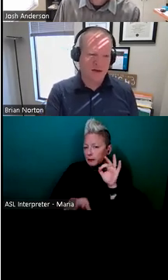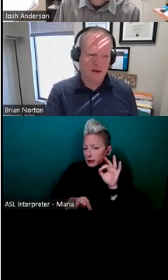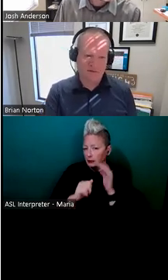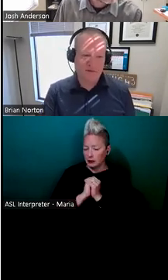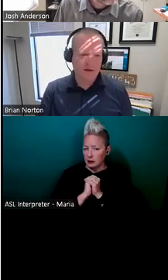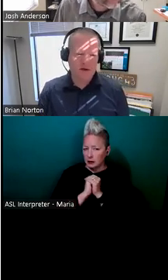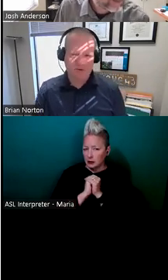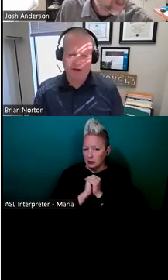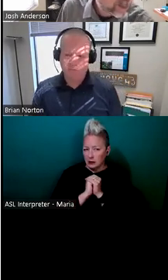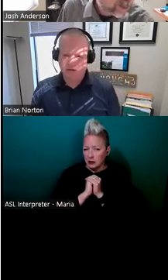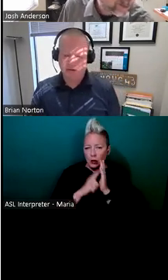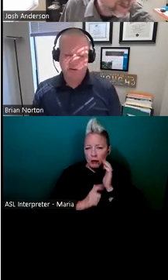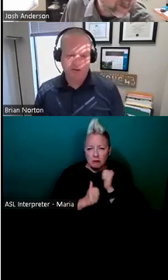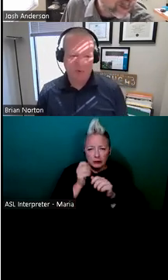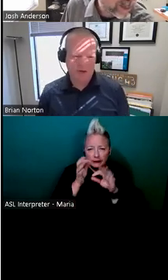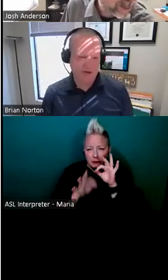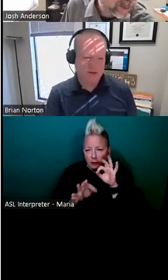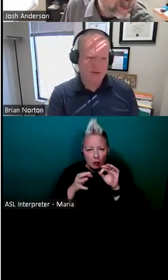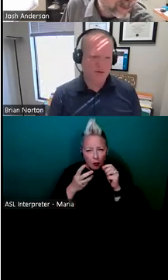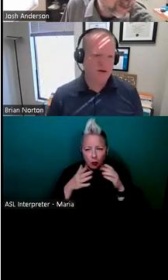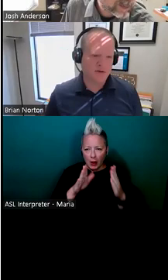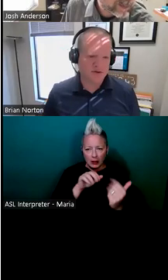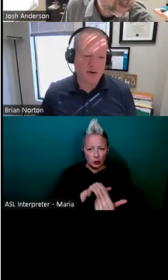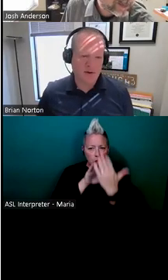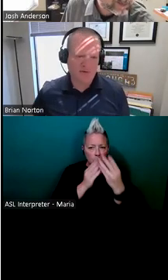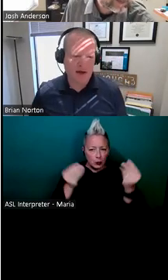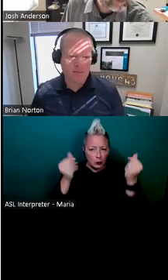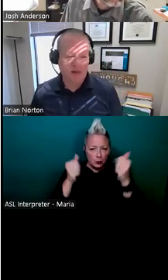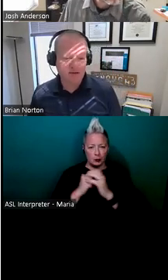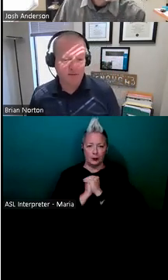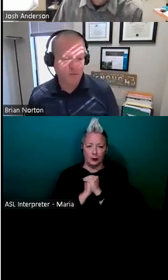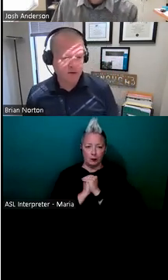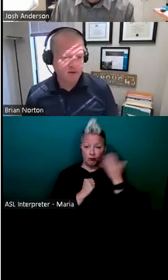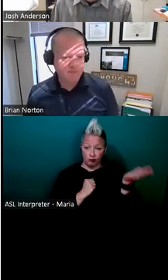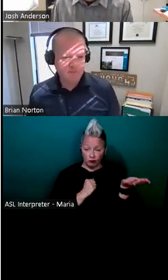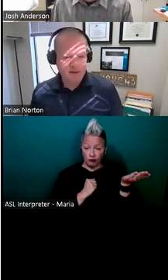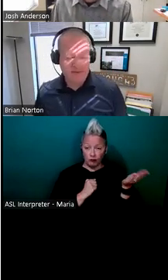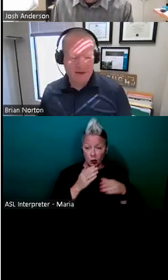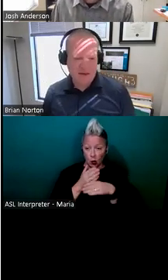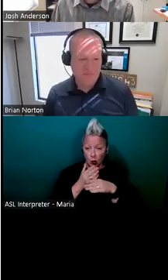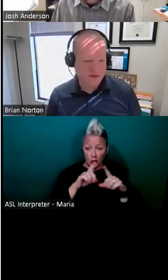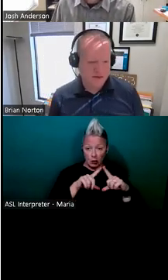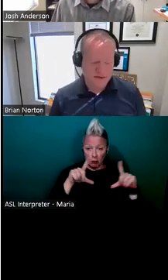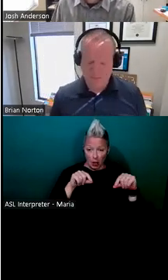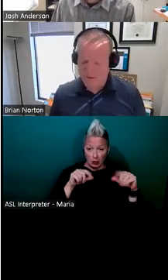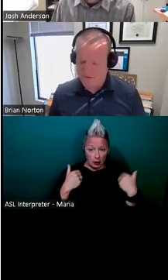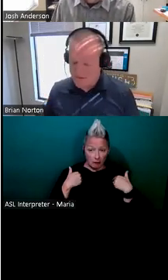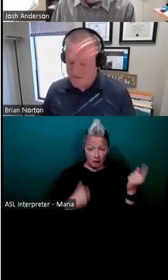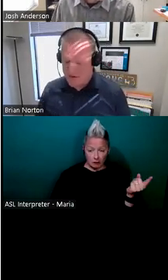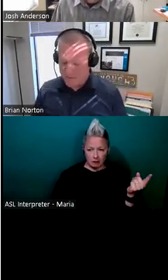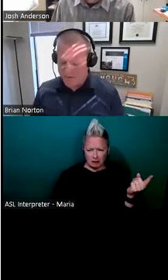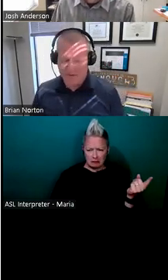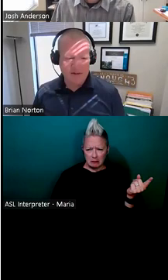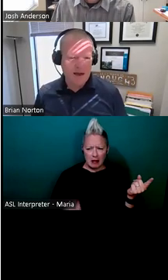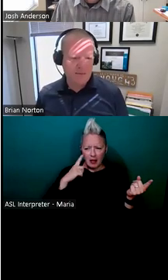that we can kind of address particular situations. And so here on the screen, we've got blocks of wood. I think I may have mentioned this in a previous,